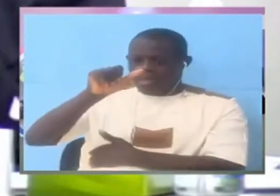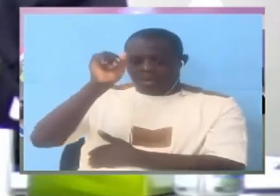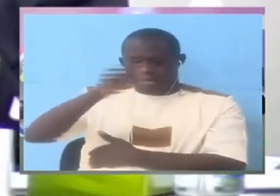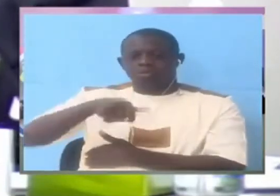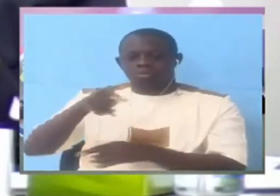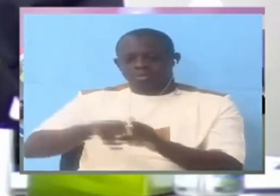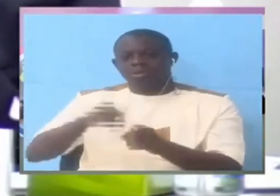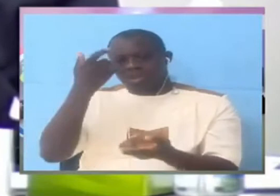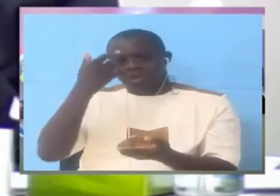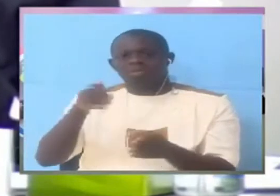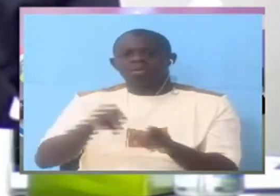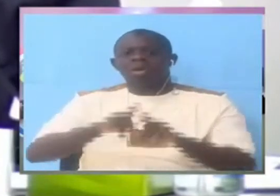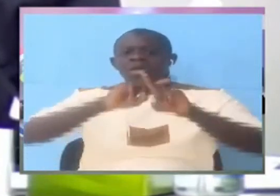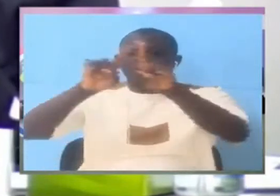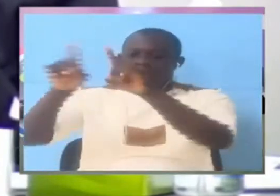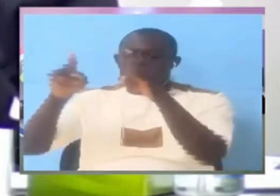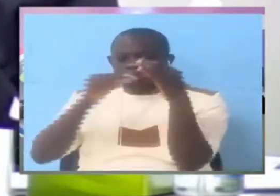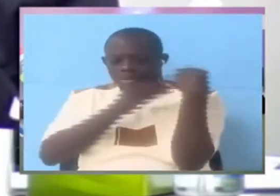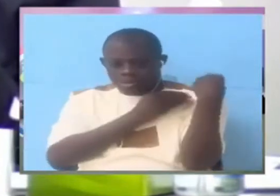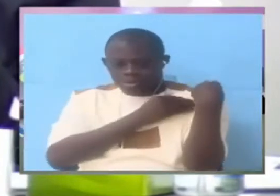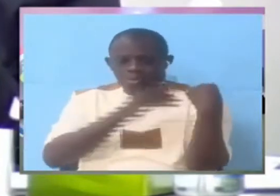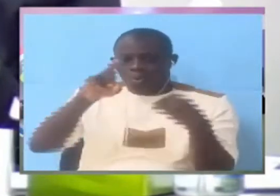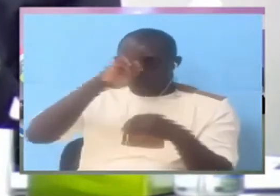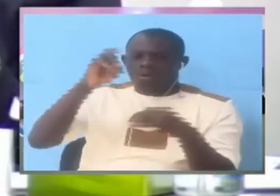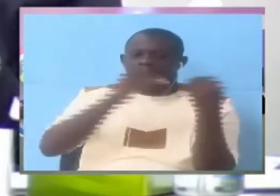Guess their respective roles and functions.